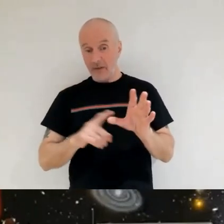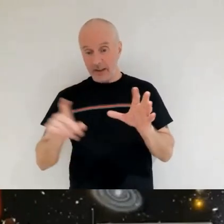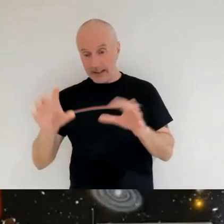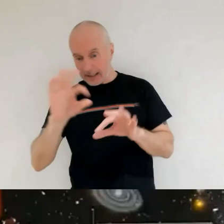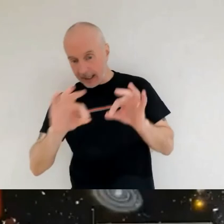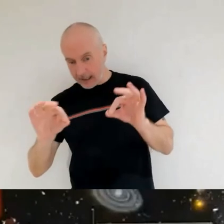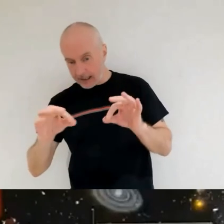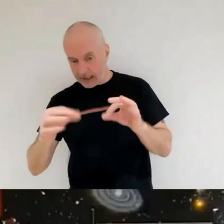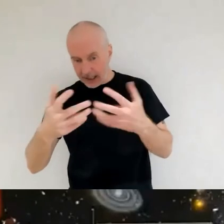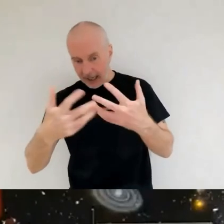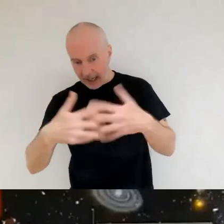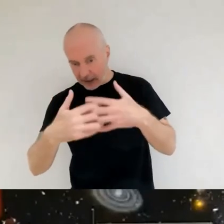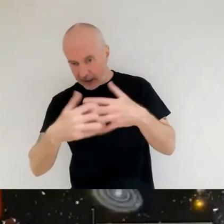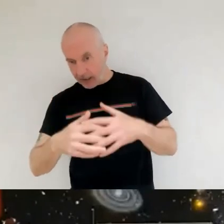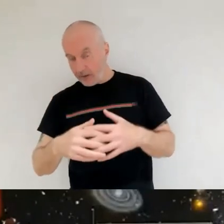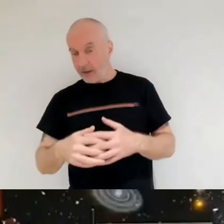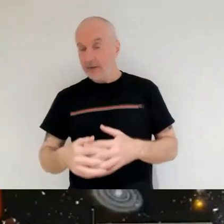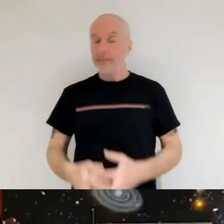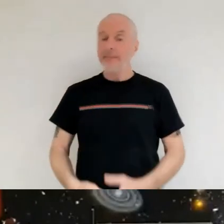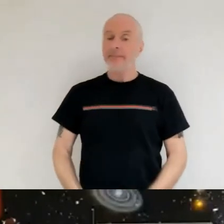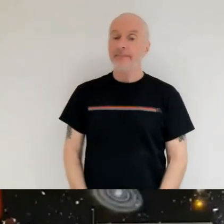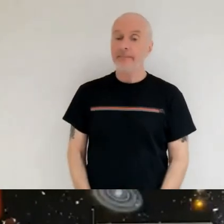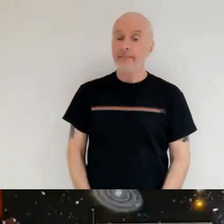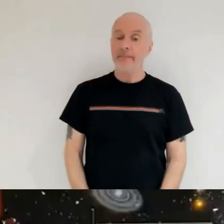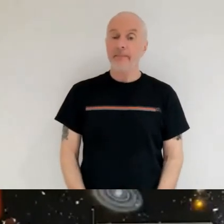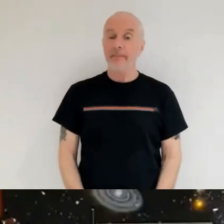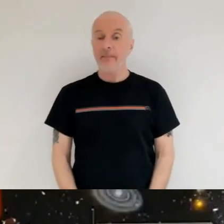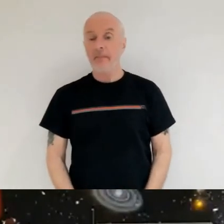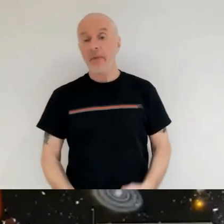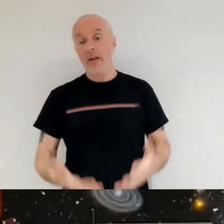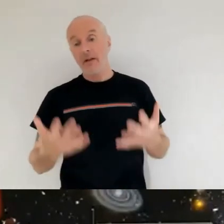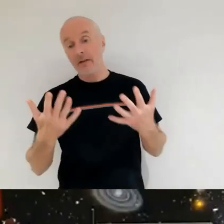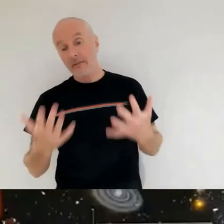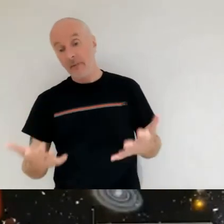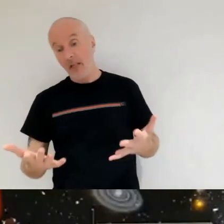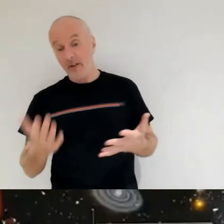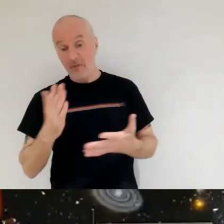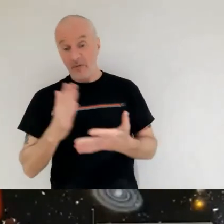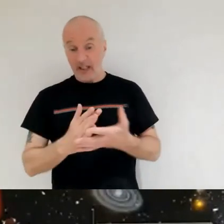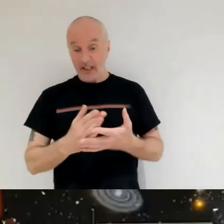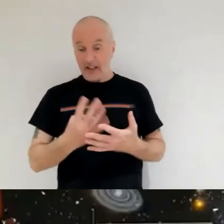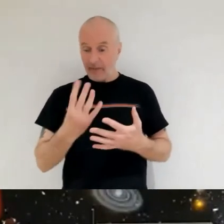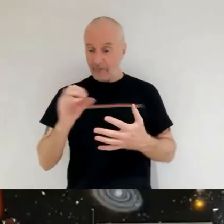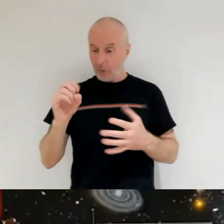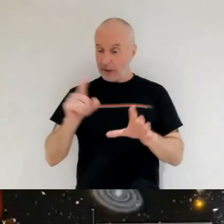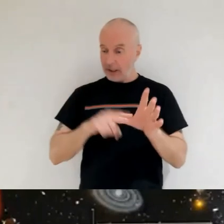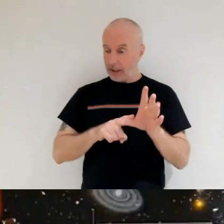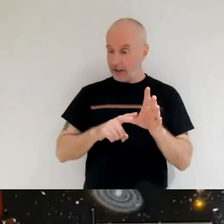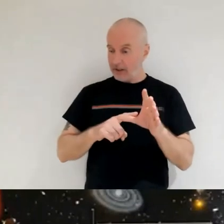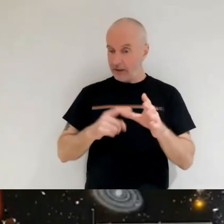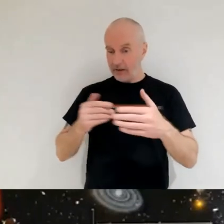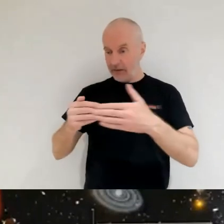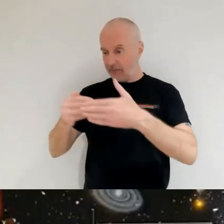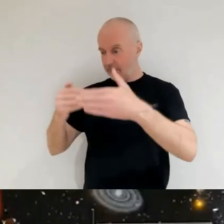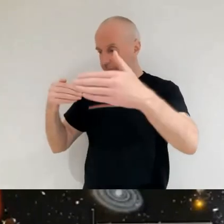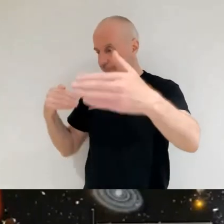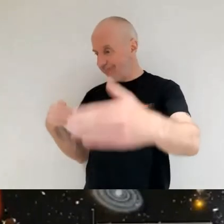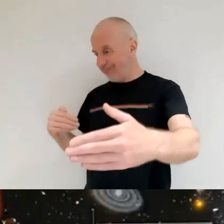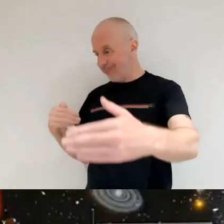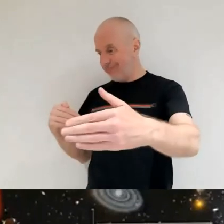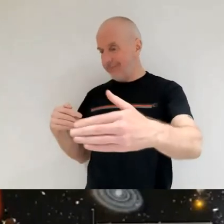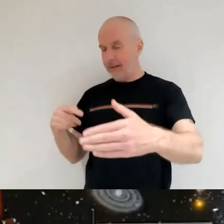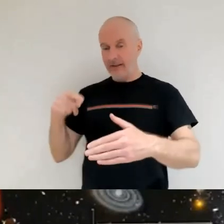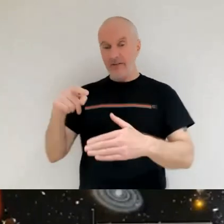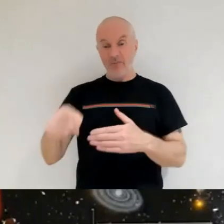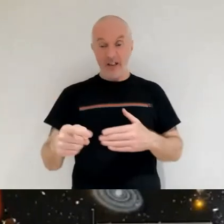that in turn makes it quite a negligible amount of money when you consider it in comparison to other things